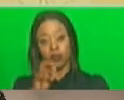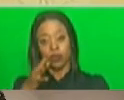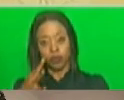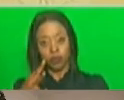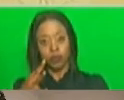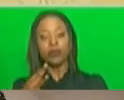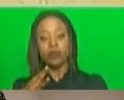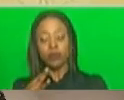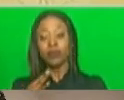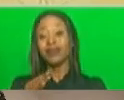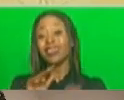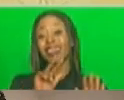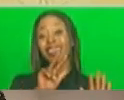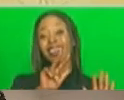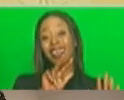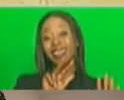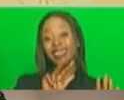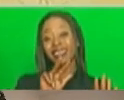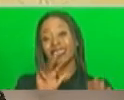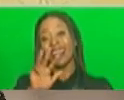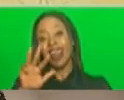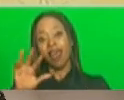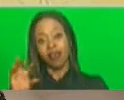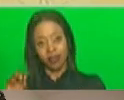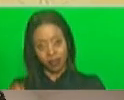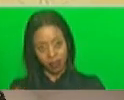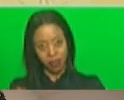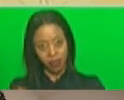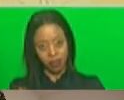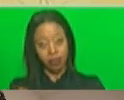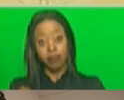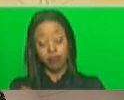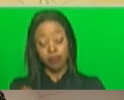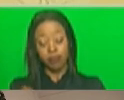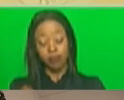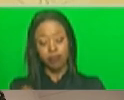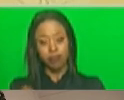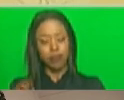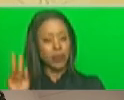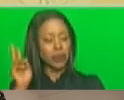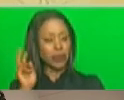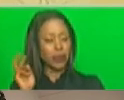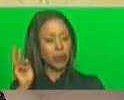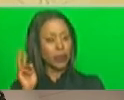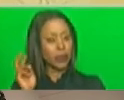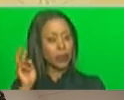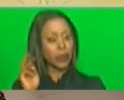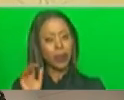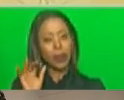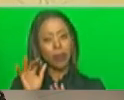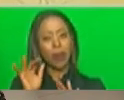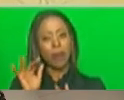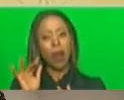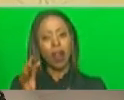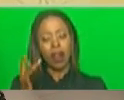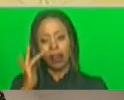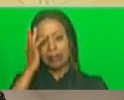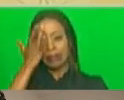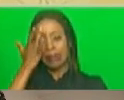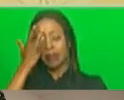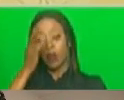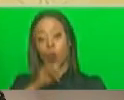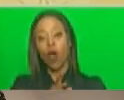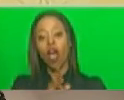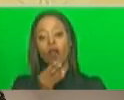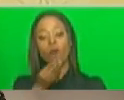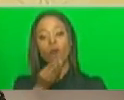total of 890 reported incidents of foodborne illnesses across all our